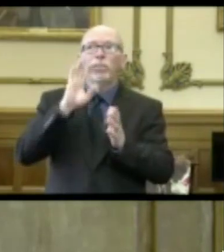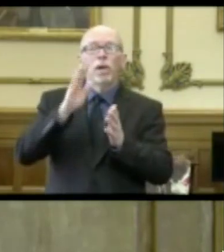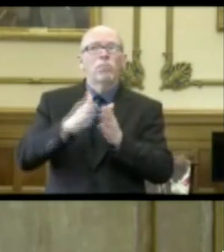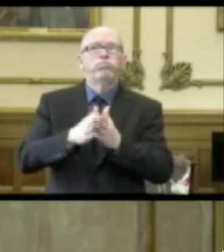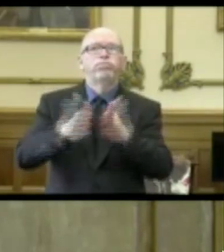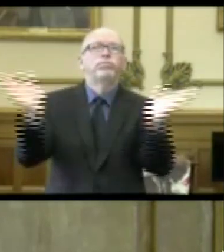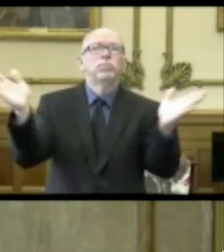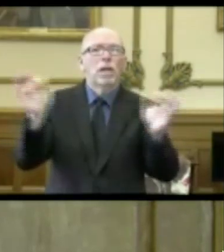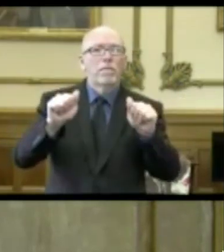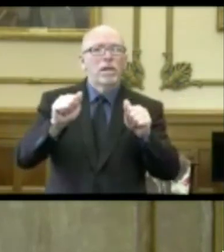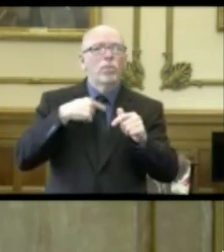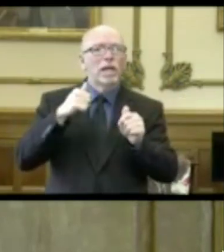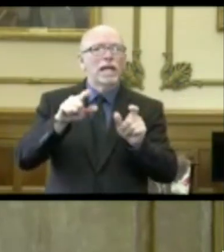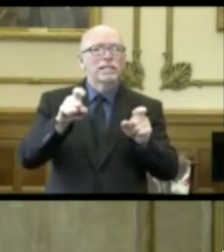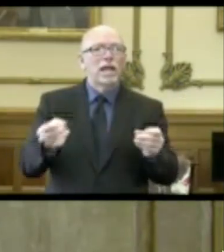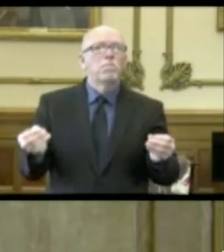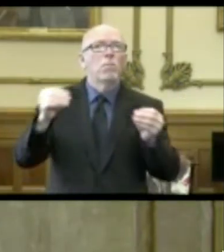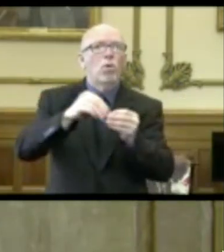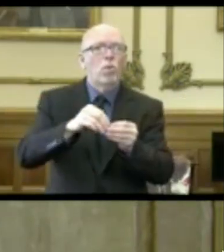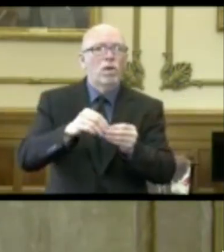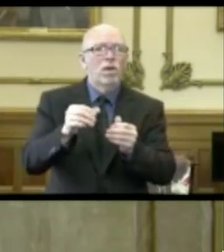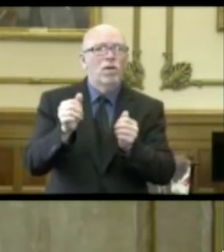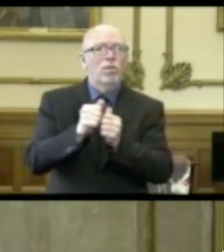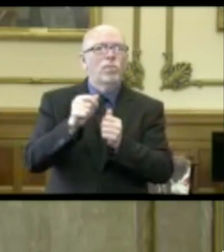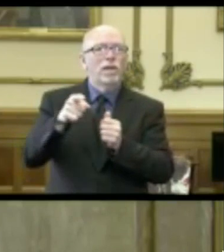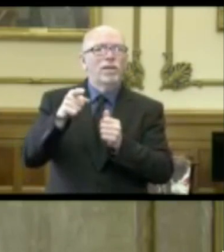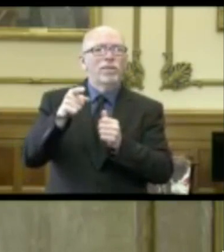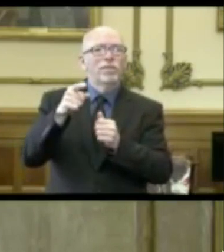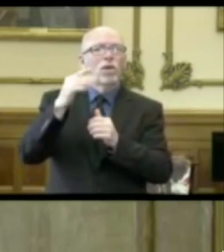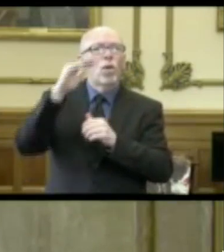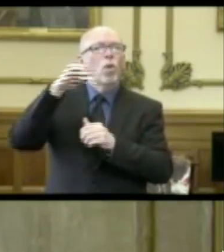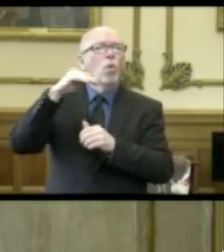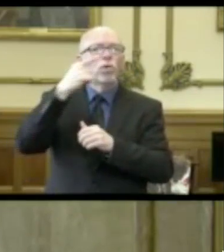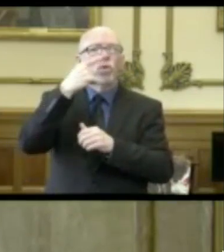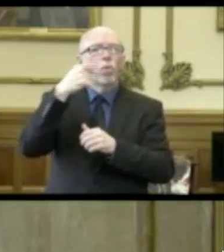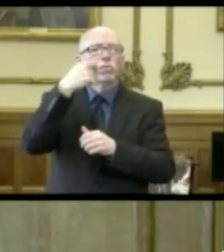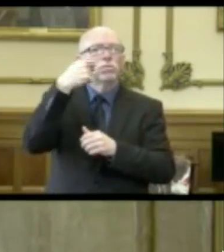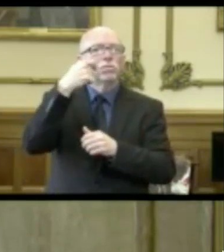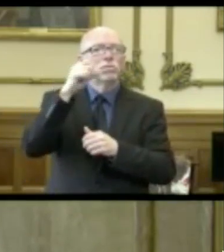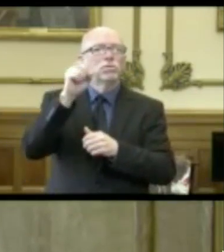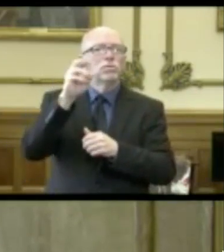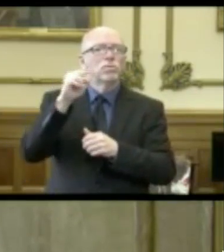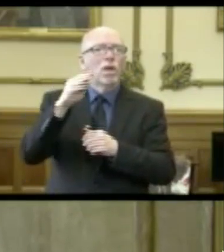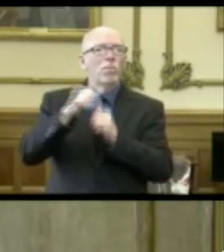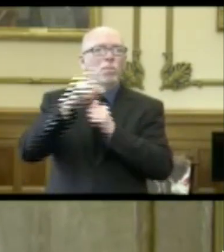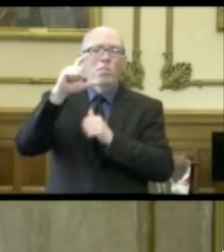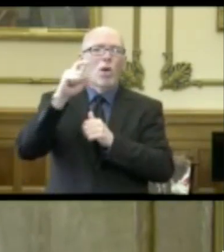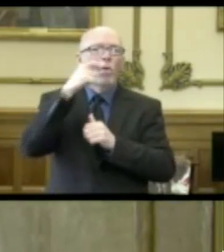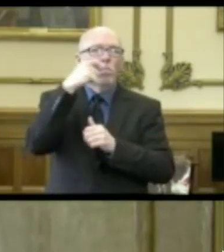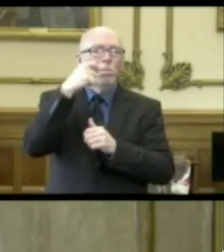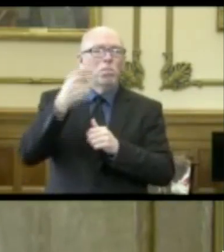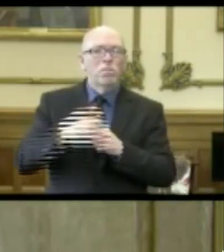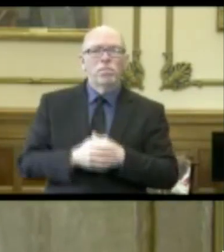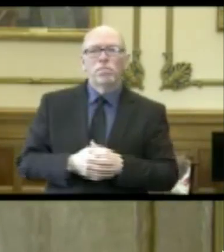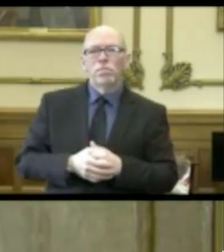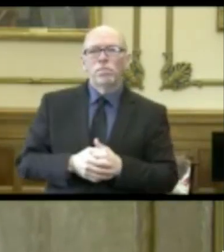ability to test much wider with that anterior nares or lower nose specimen that I was talking about.